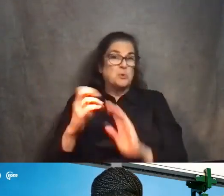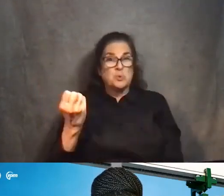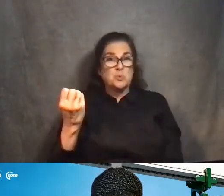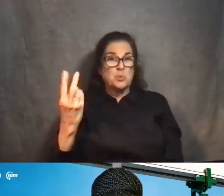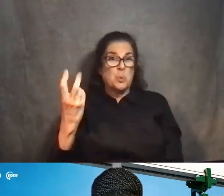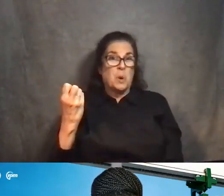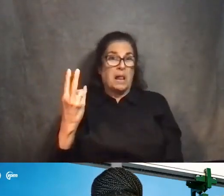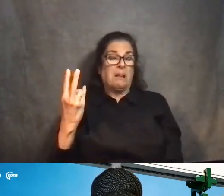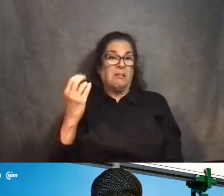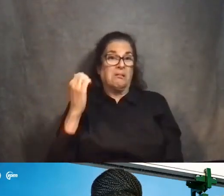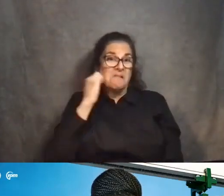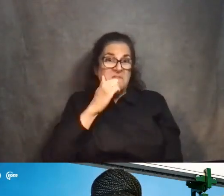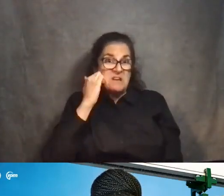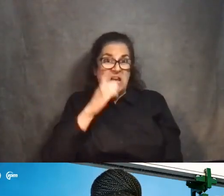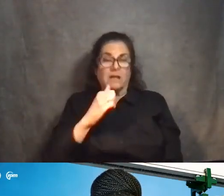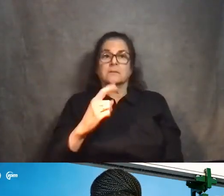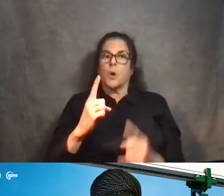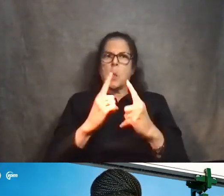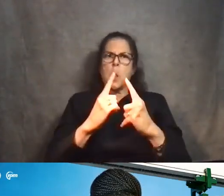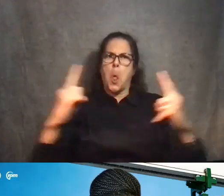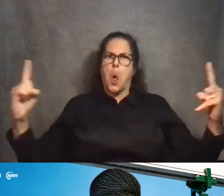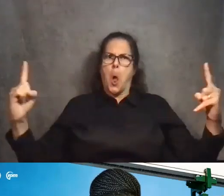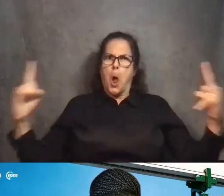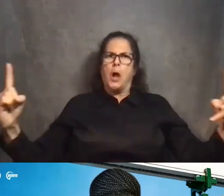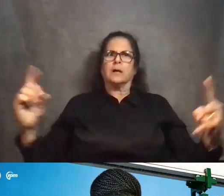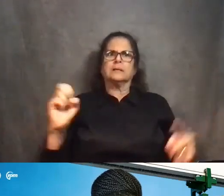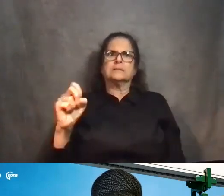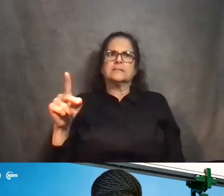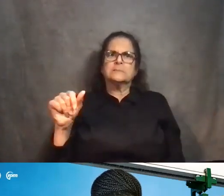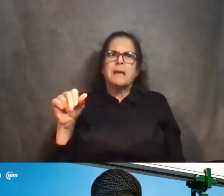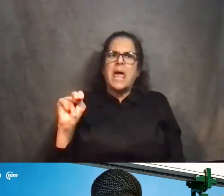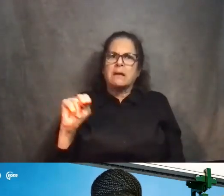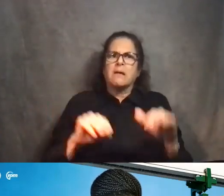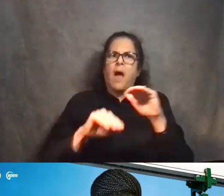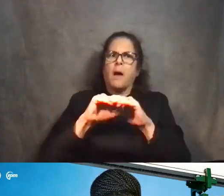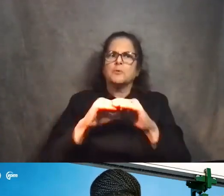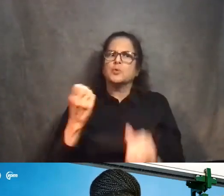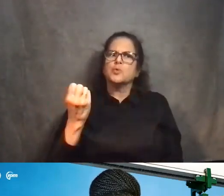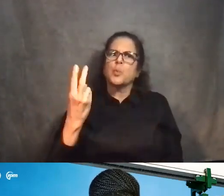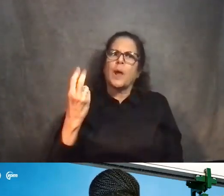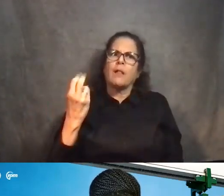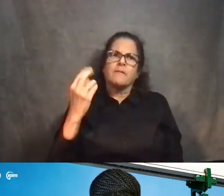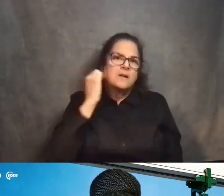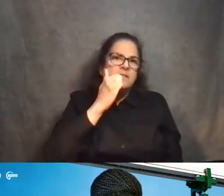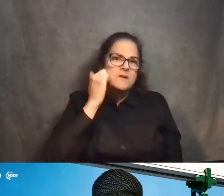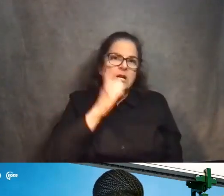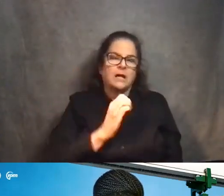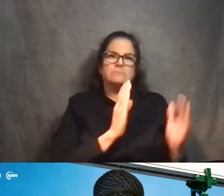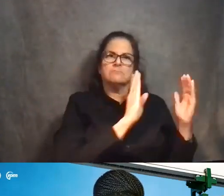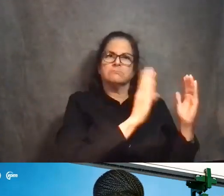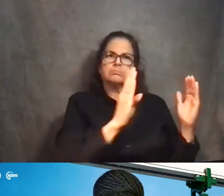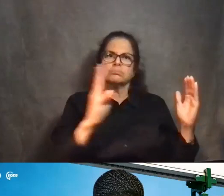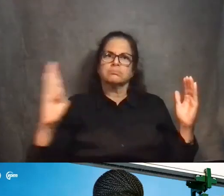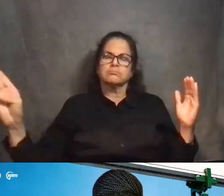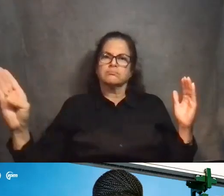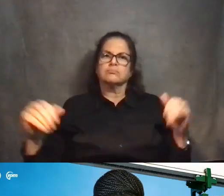span, which is the longest spans have 12 segments. So that would be the maximum that would ever come in in one day. The